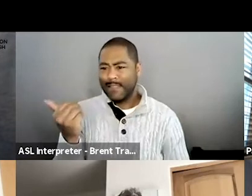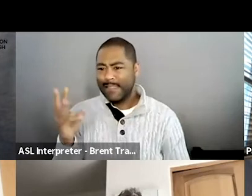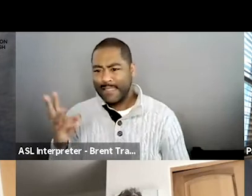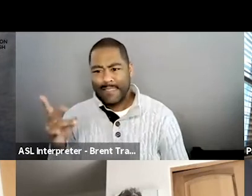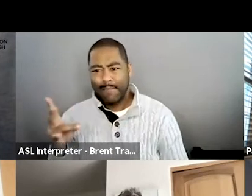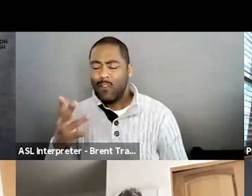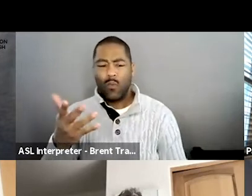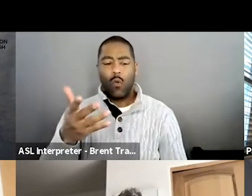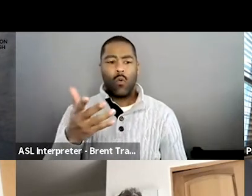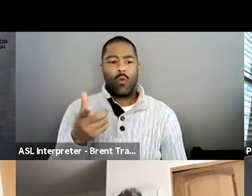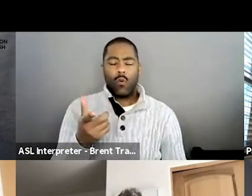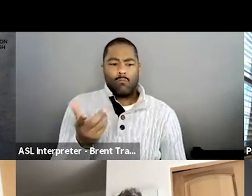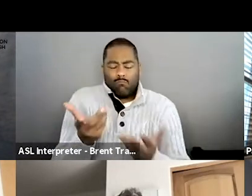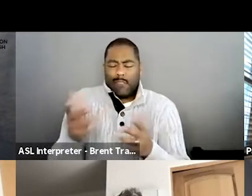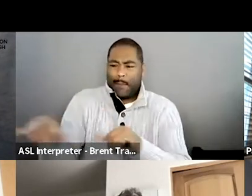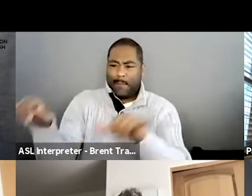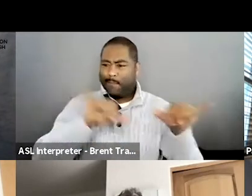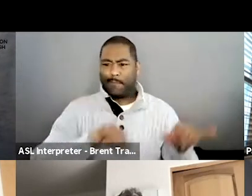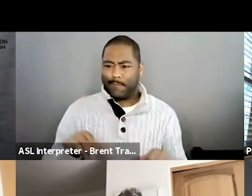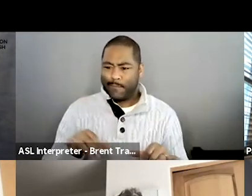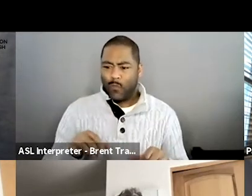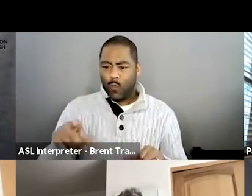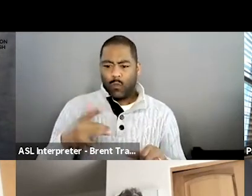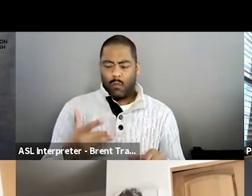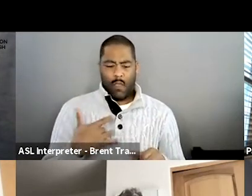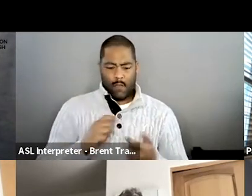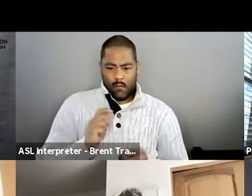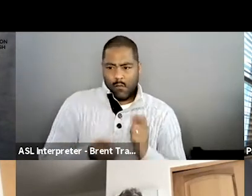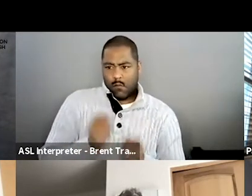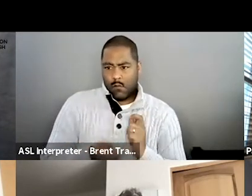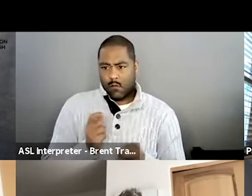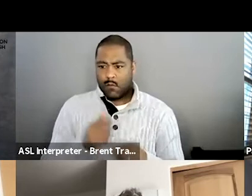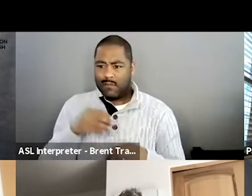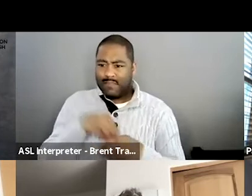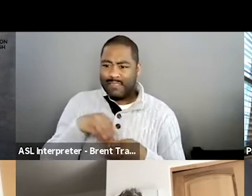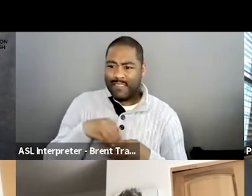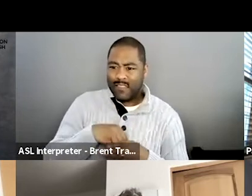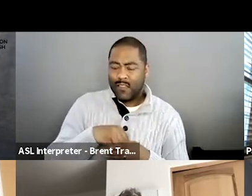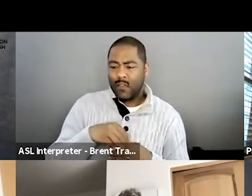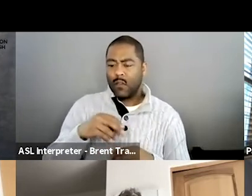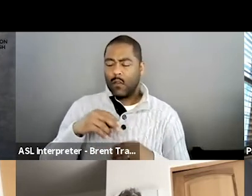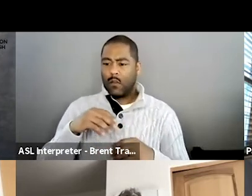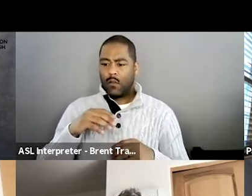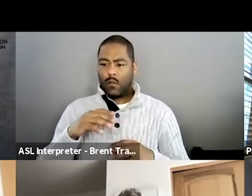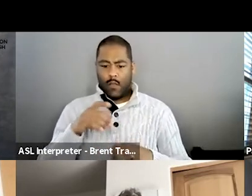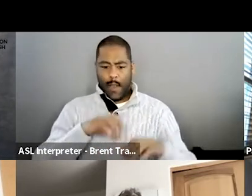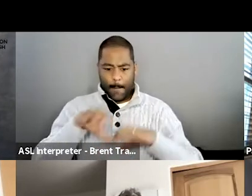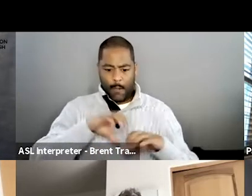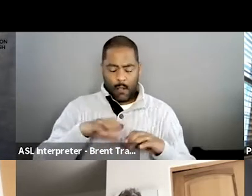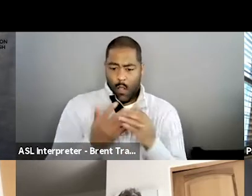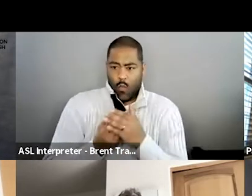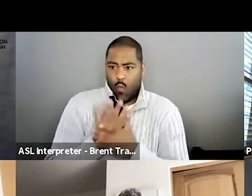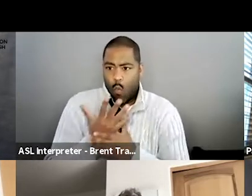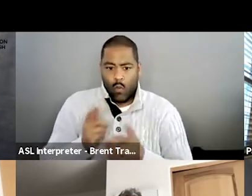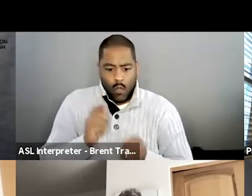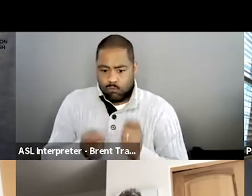and reflect on that, that you go through these different hormonal changes and you're experiencing life in this fast, rapid